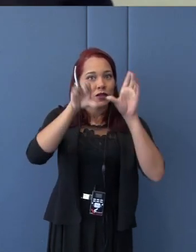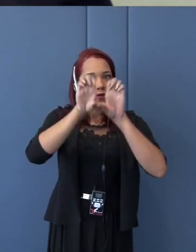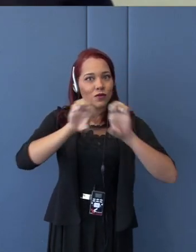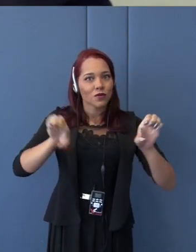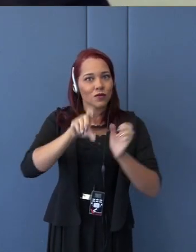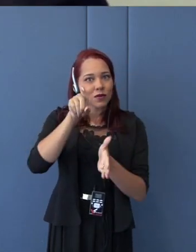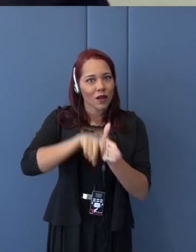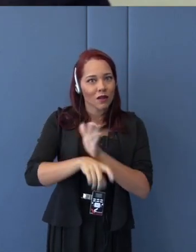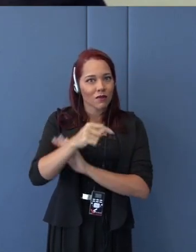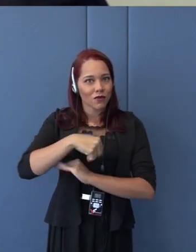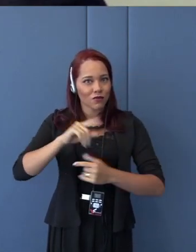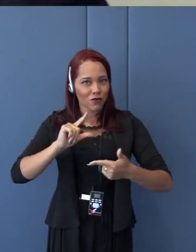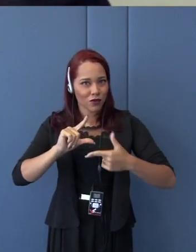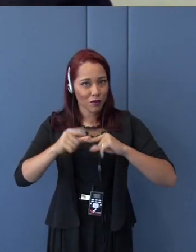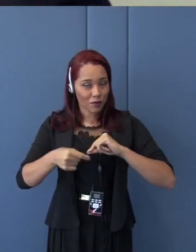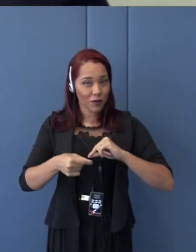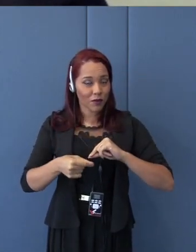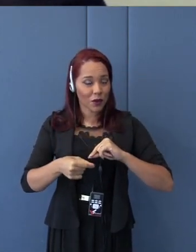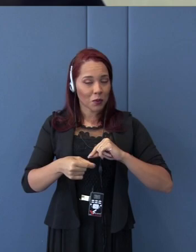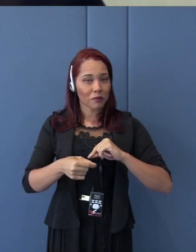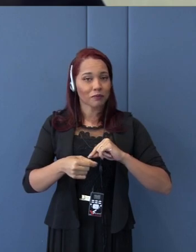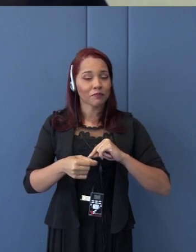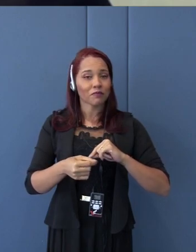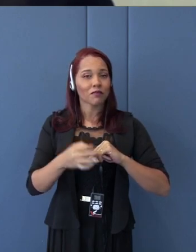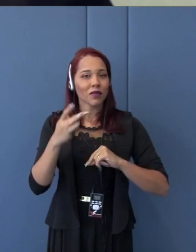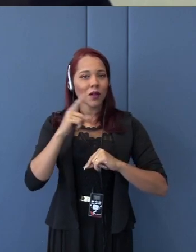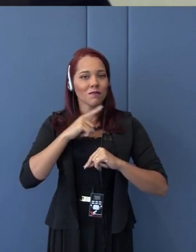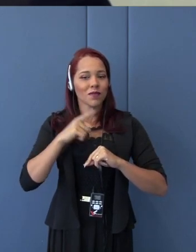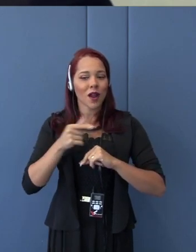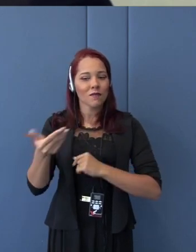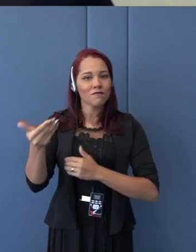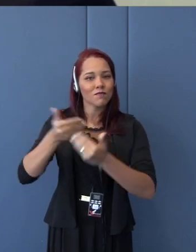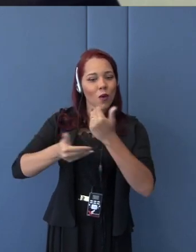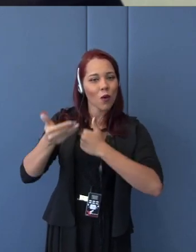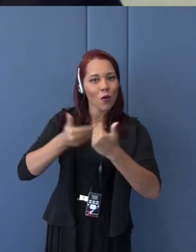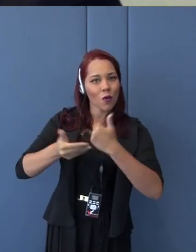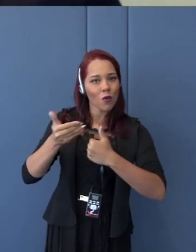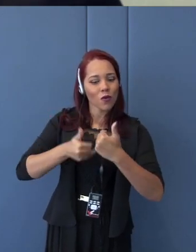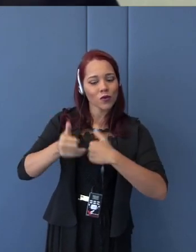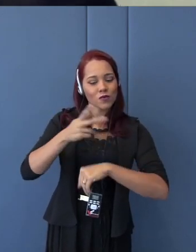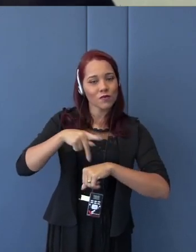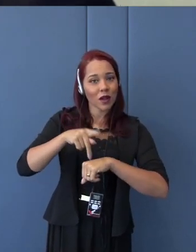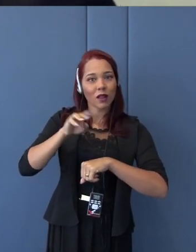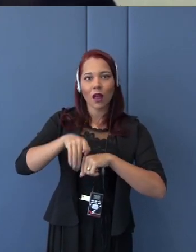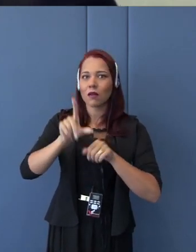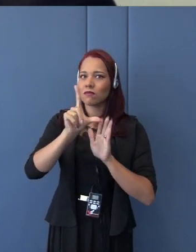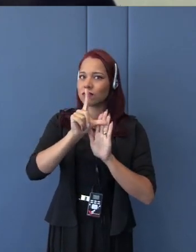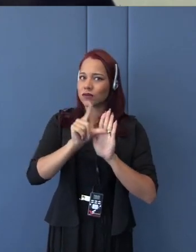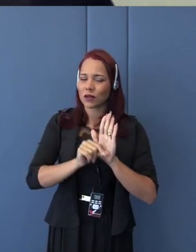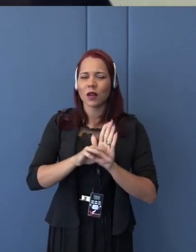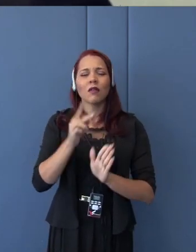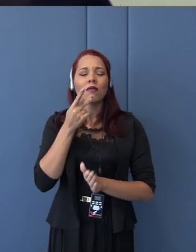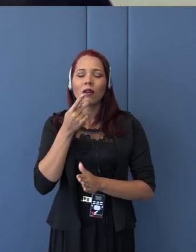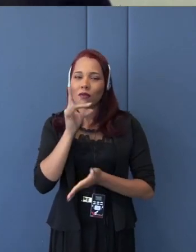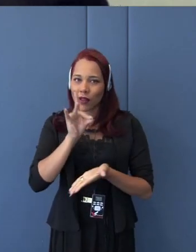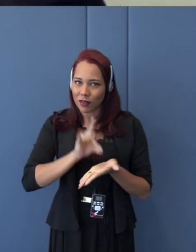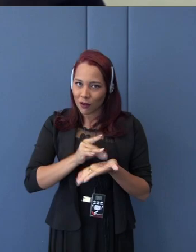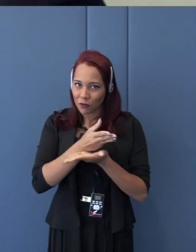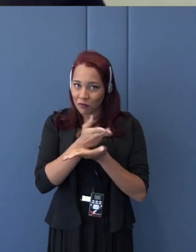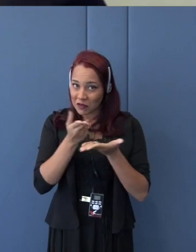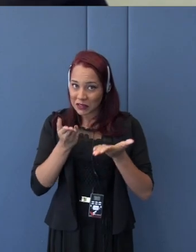industrial imports, it's very low. But to be honest with you, we have very high